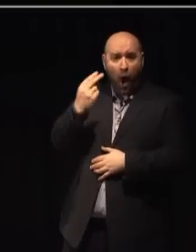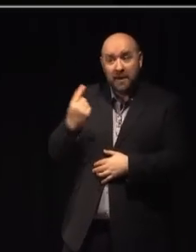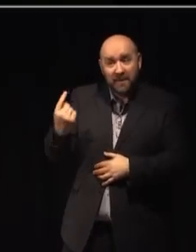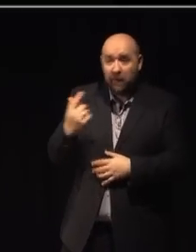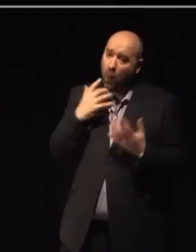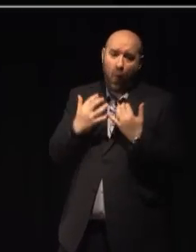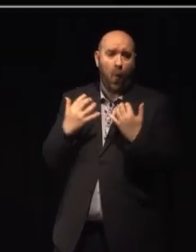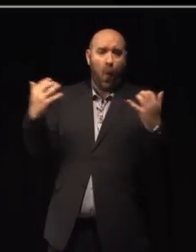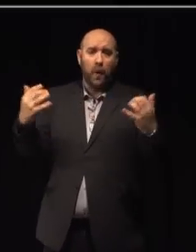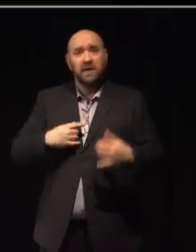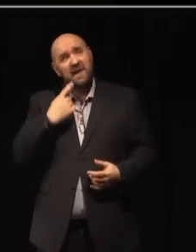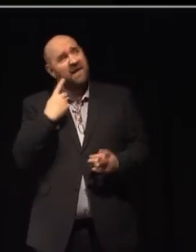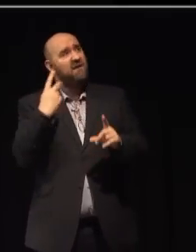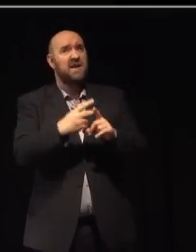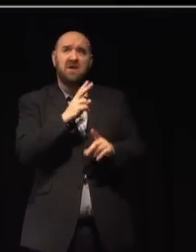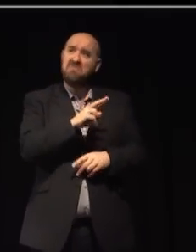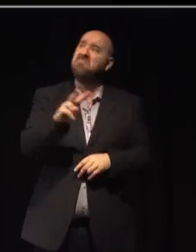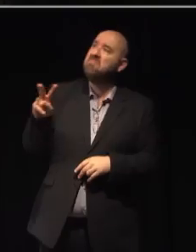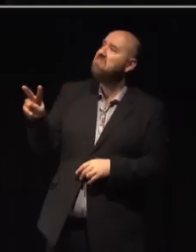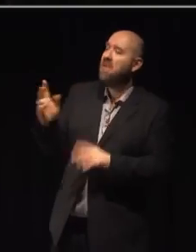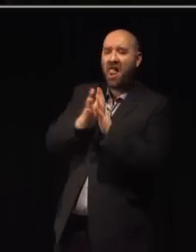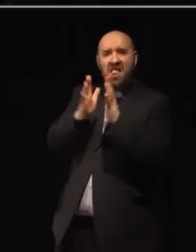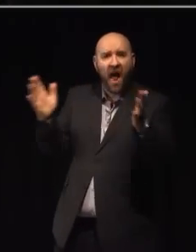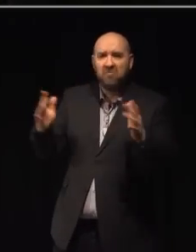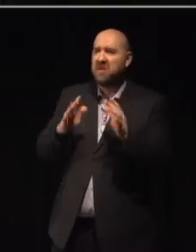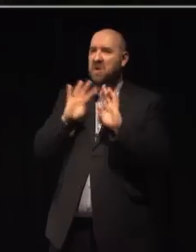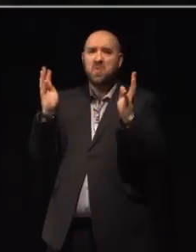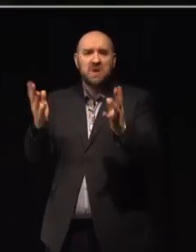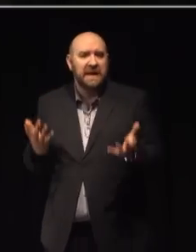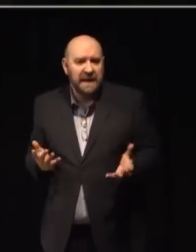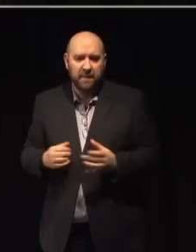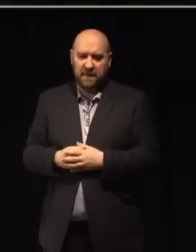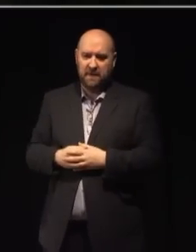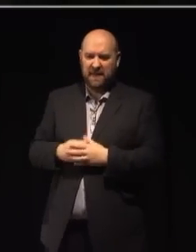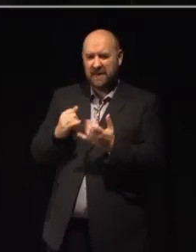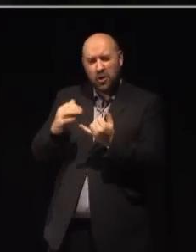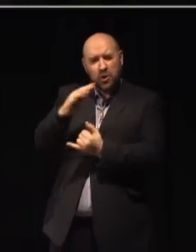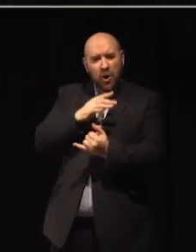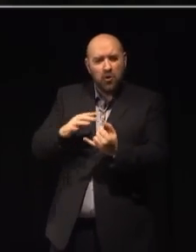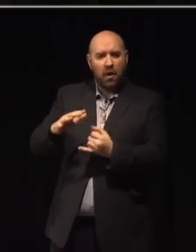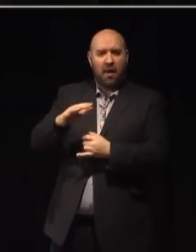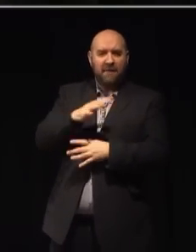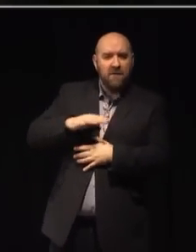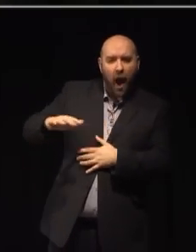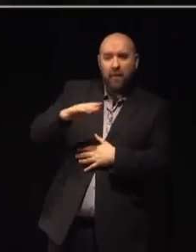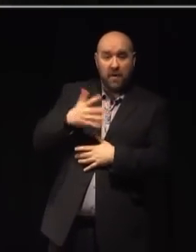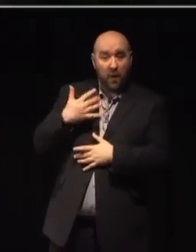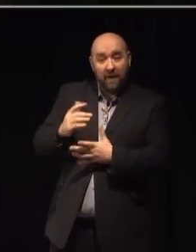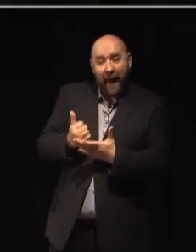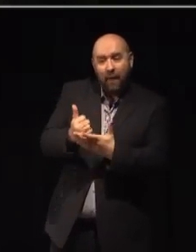and as visitors to museums and libraries. It's implicit in the social environments we help shape.